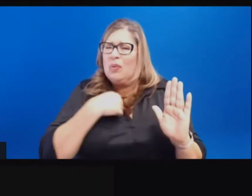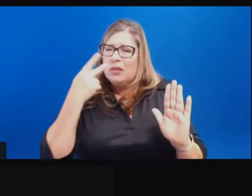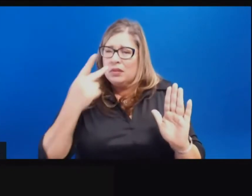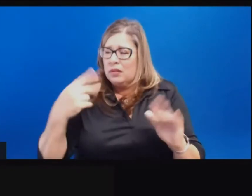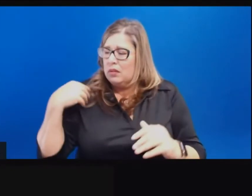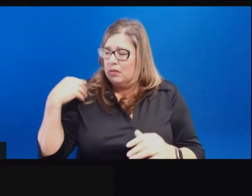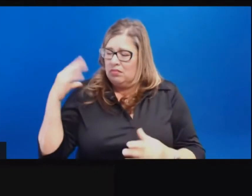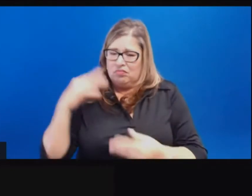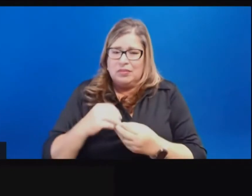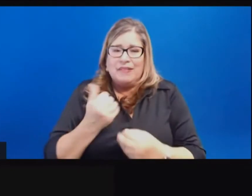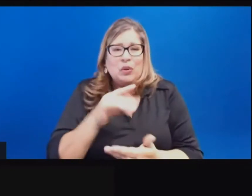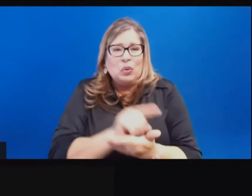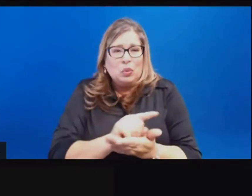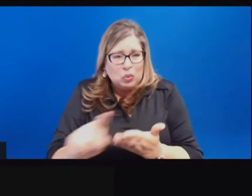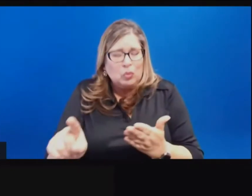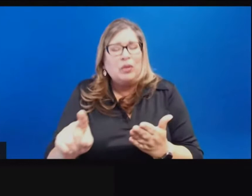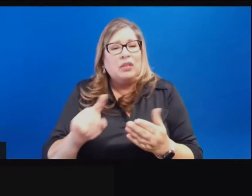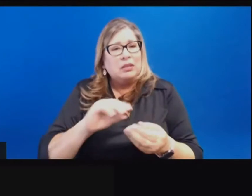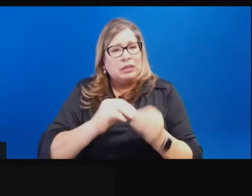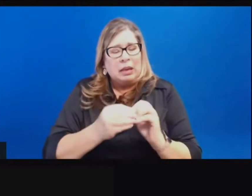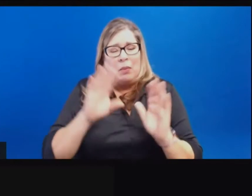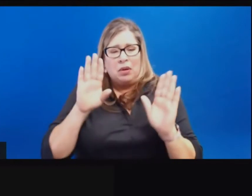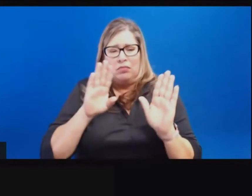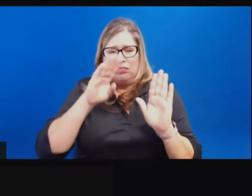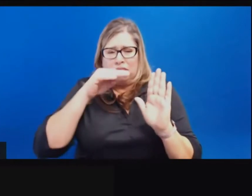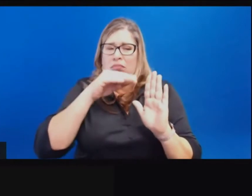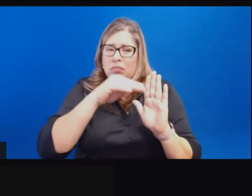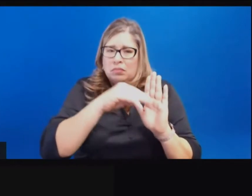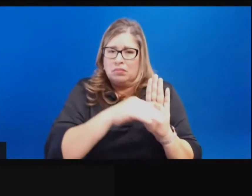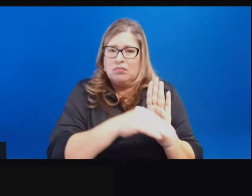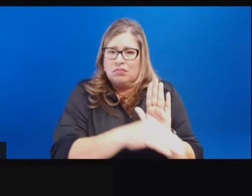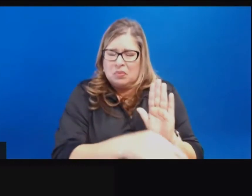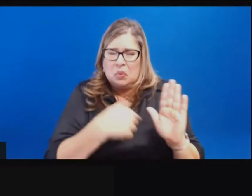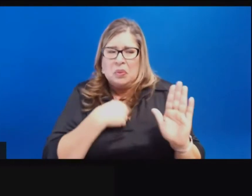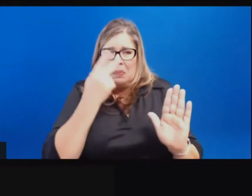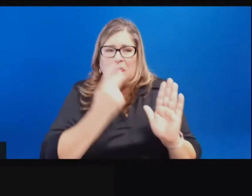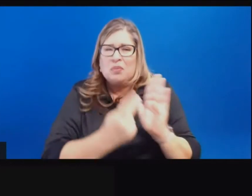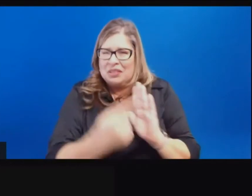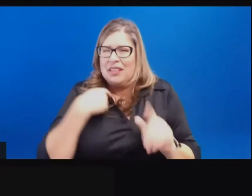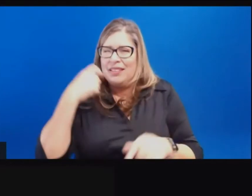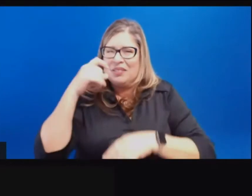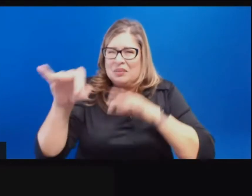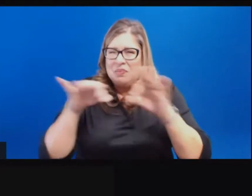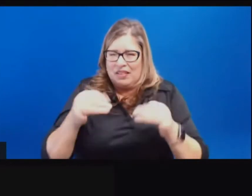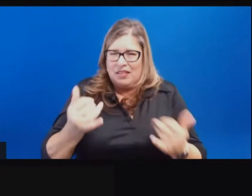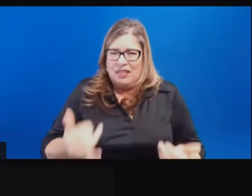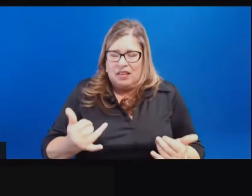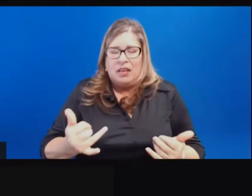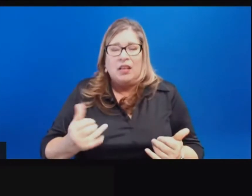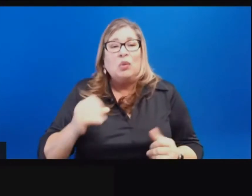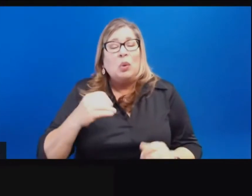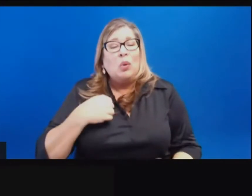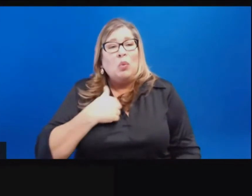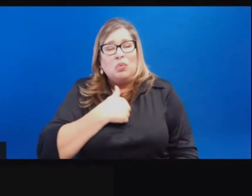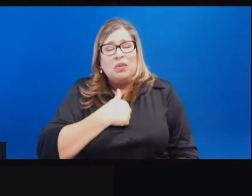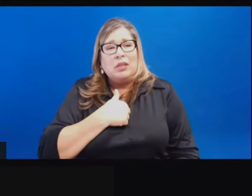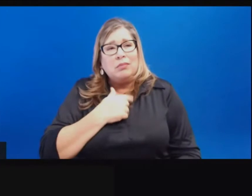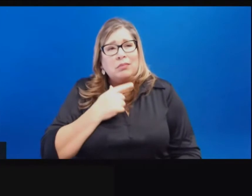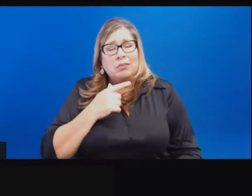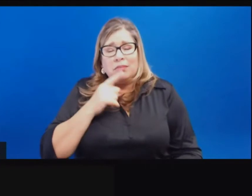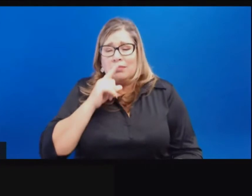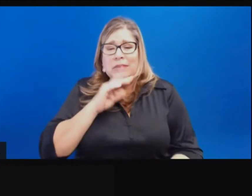where we're going to be in four weeks, as I walked you through today, we believe we're going to be at a level of